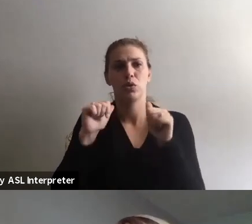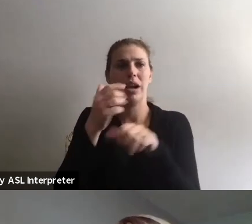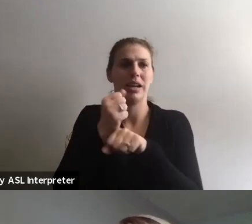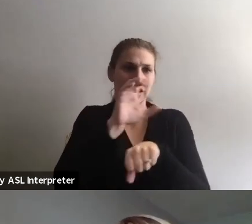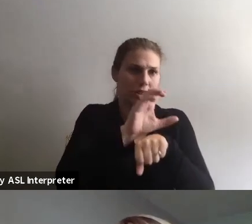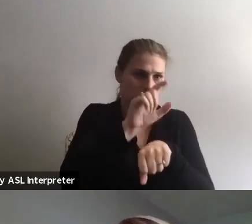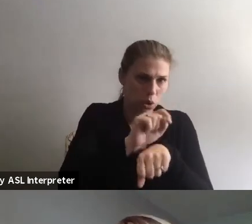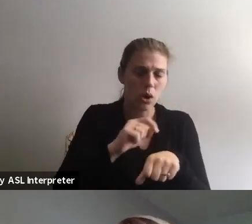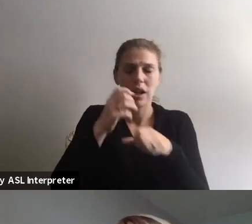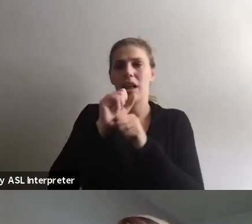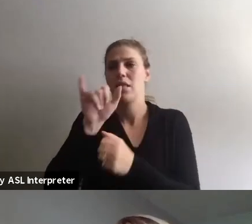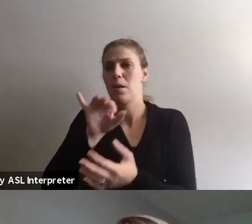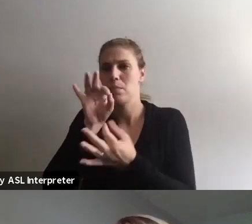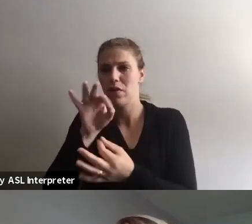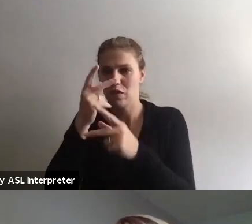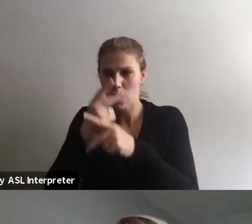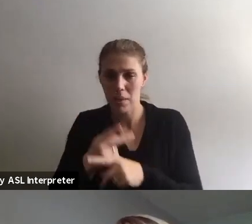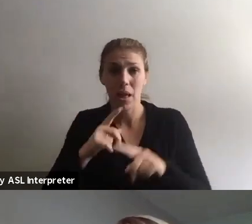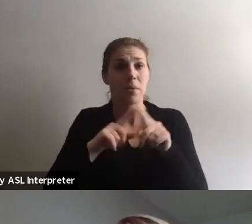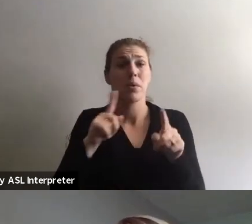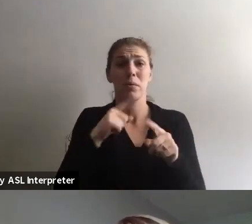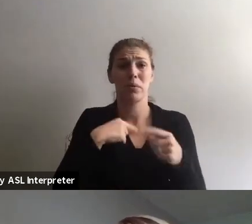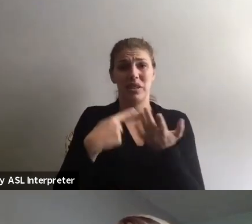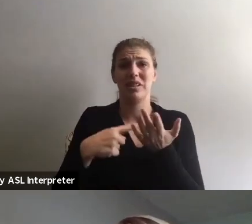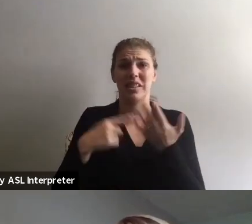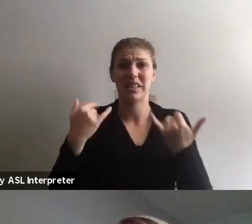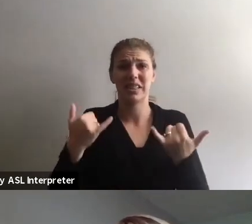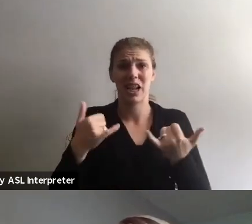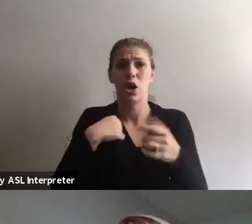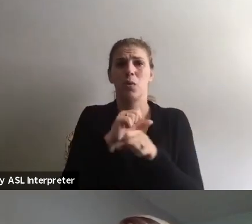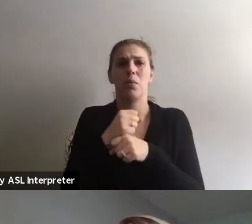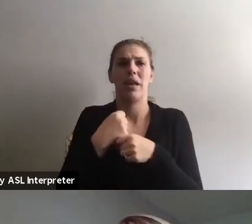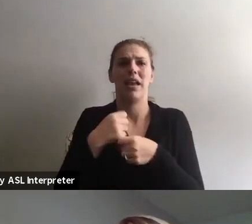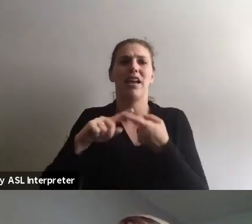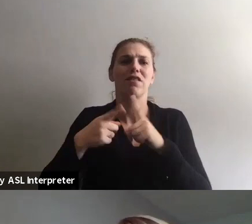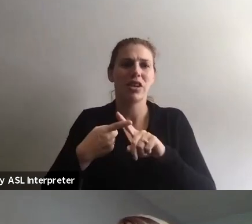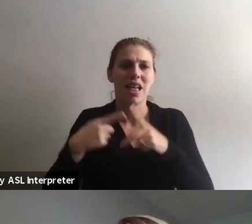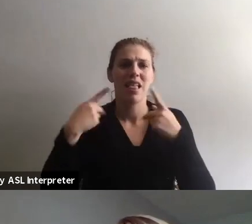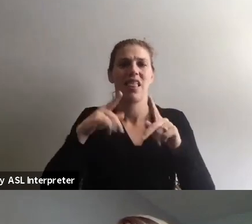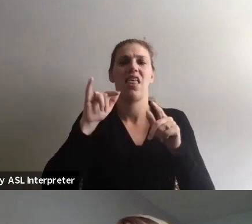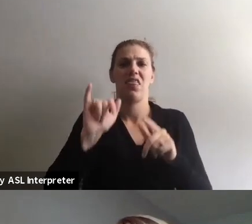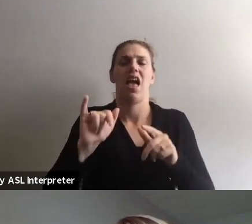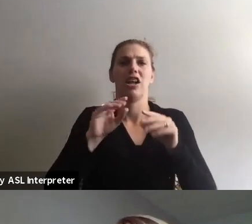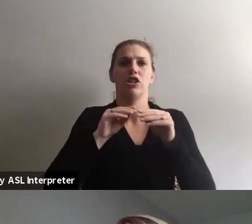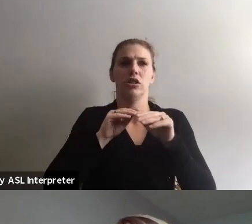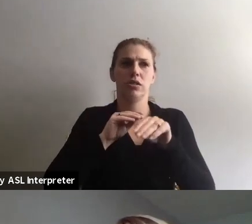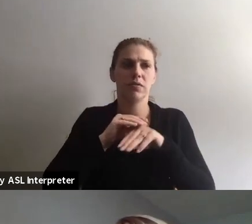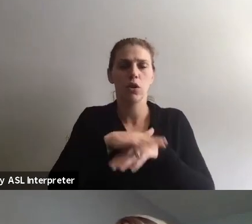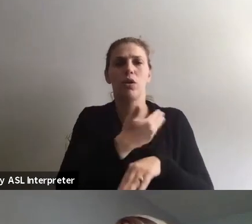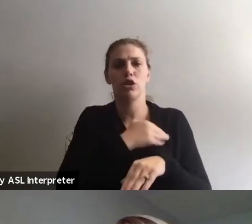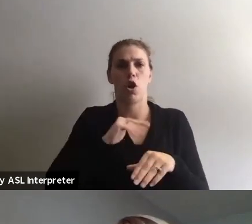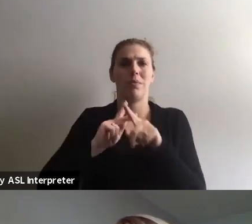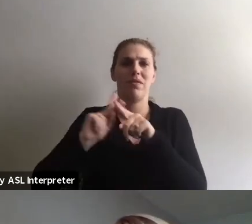in it and like get the perfect formula. But what we've been talking about today is more about making friends and then letting that like bleed into our professional lives and